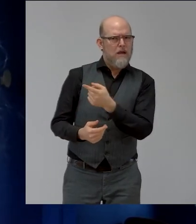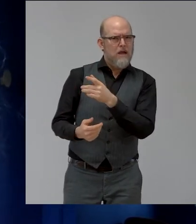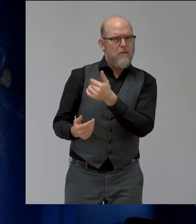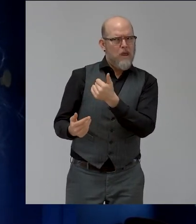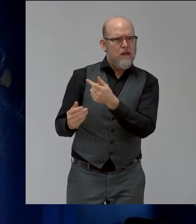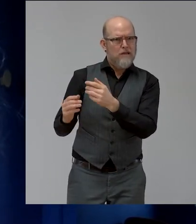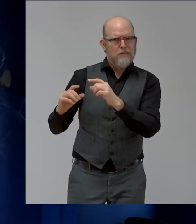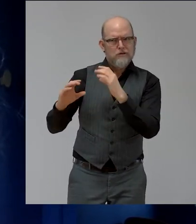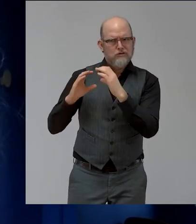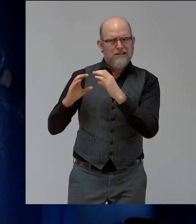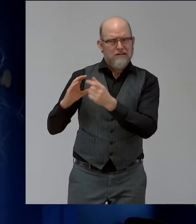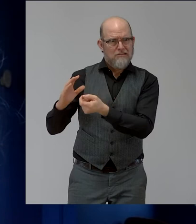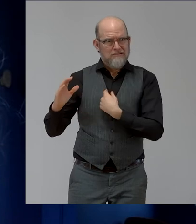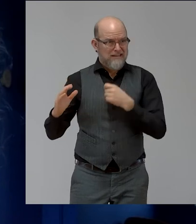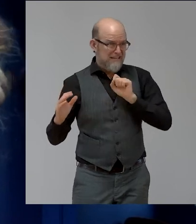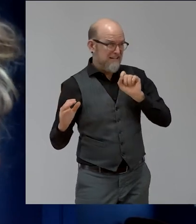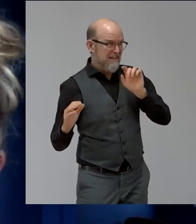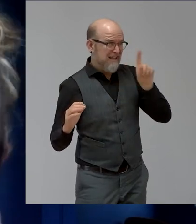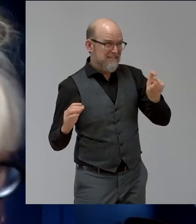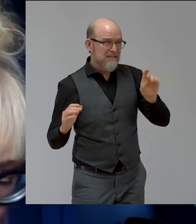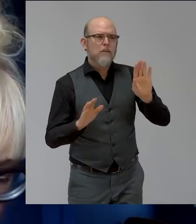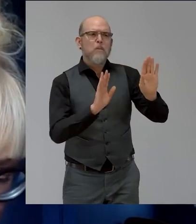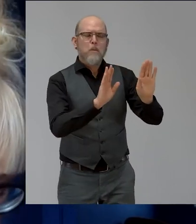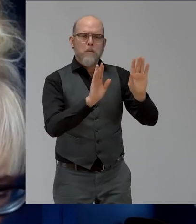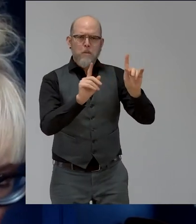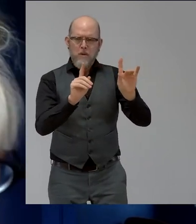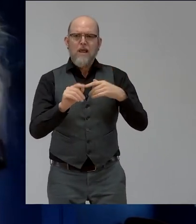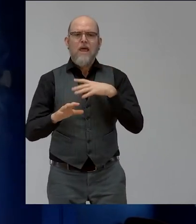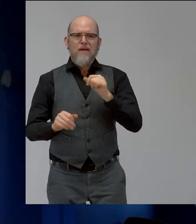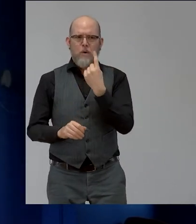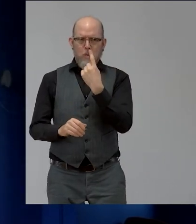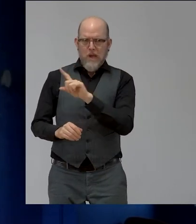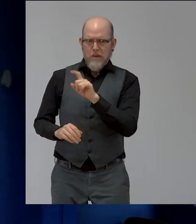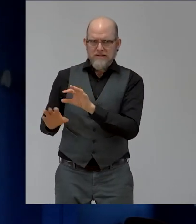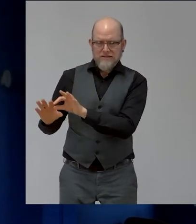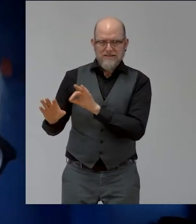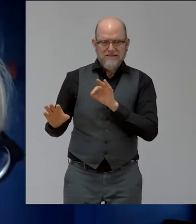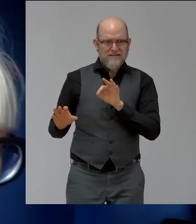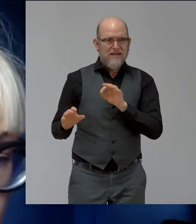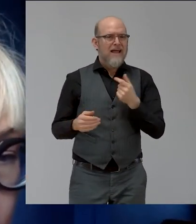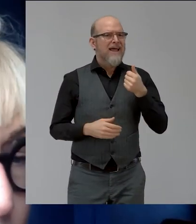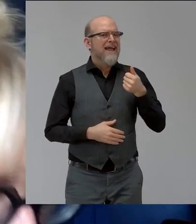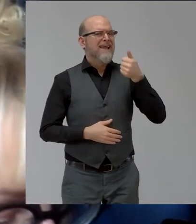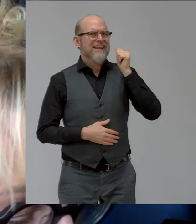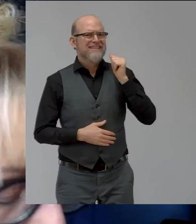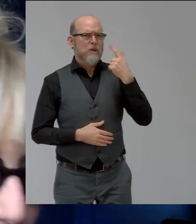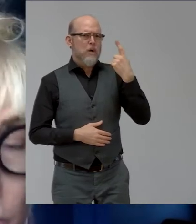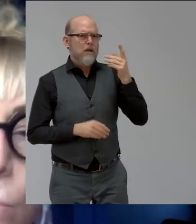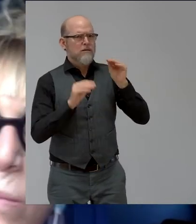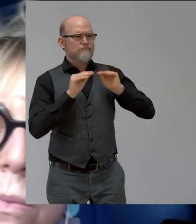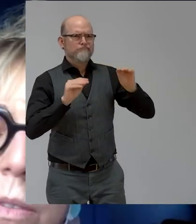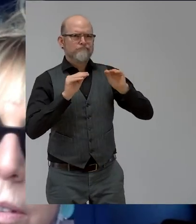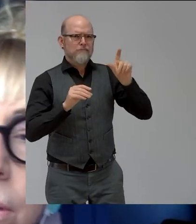Yes, we do have one question. Thank you. The question is, yesterday, Professor Stein mentioned employment